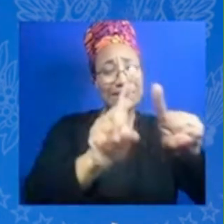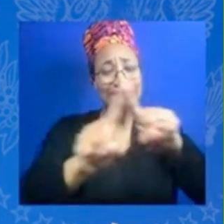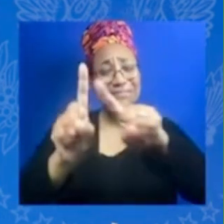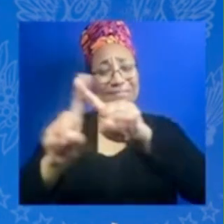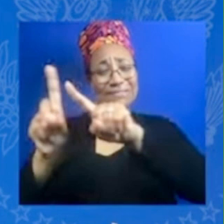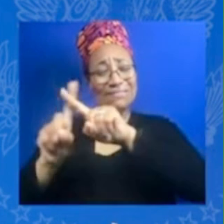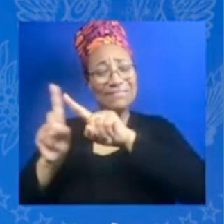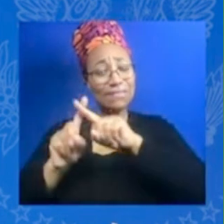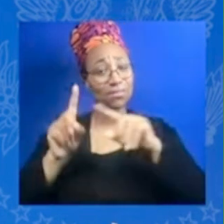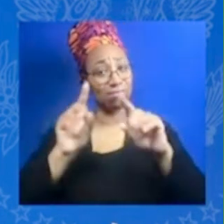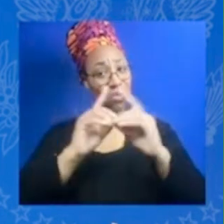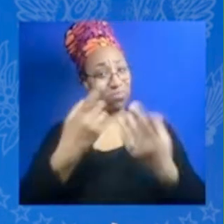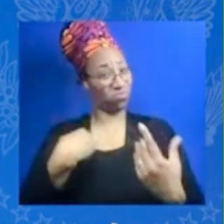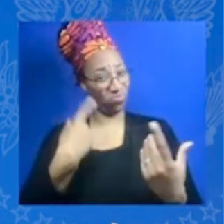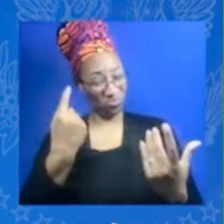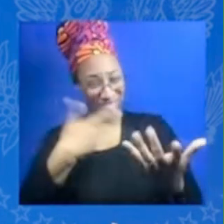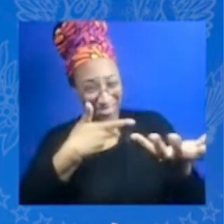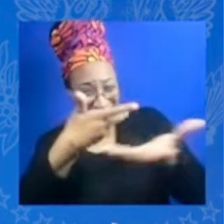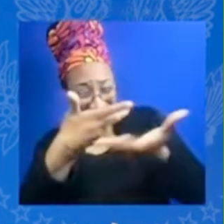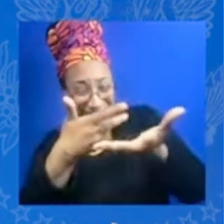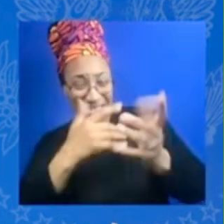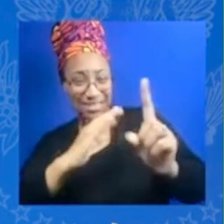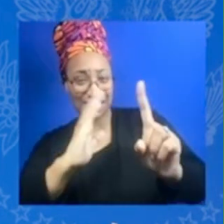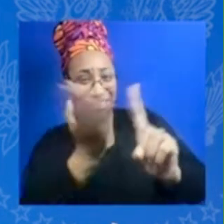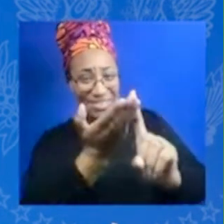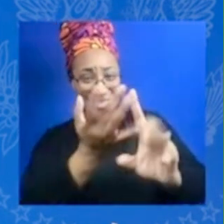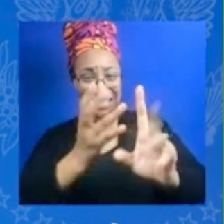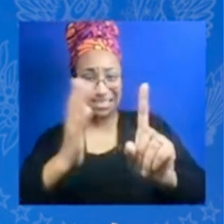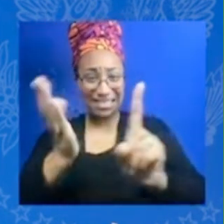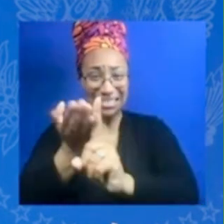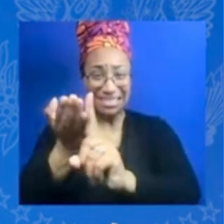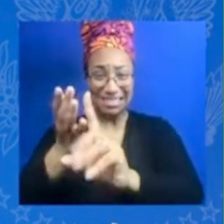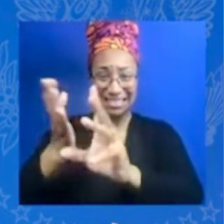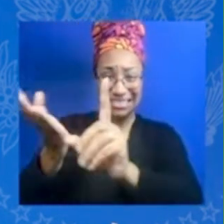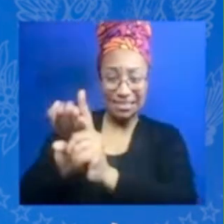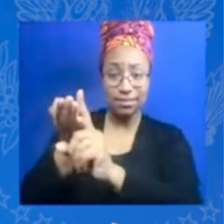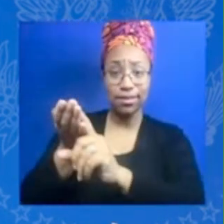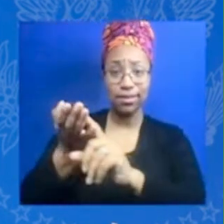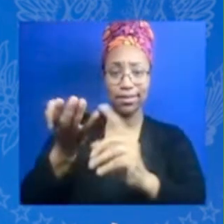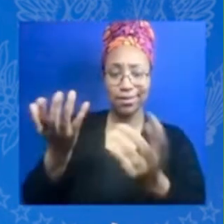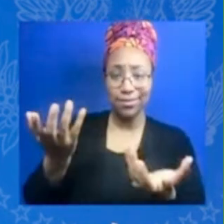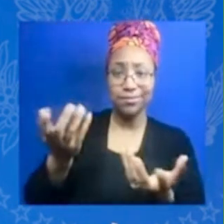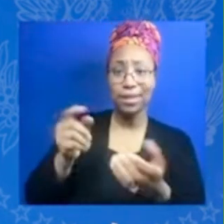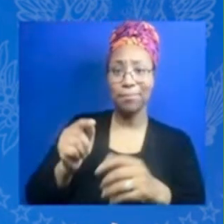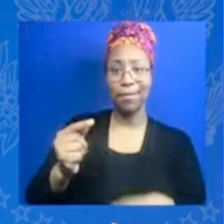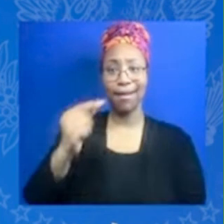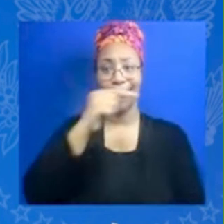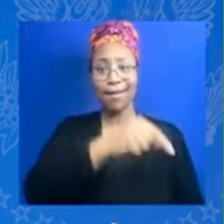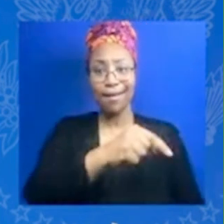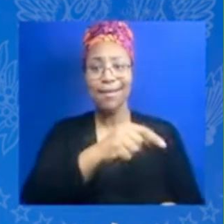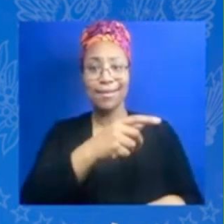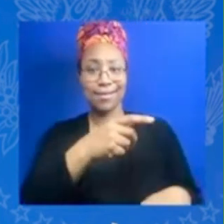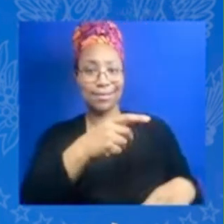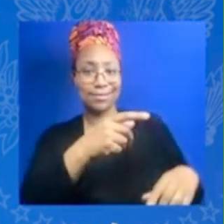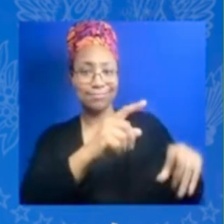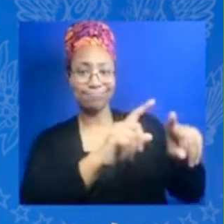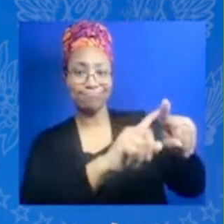hosiery department set up a table in the entrance and flashed my spanx to everybody who came in the door